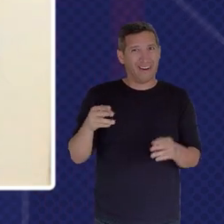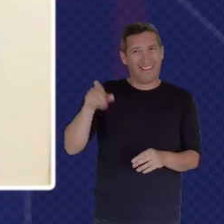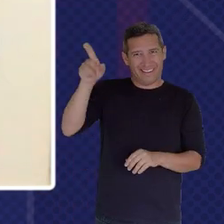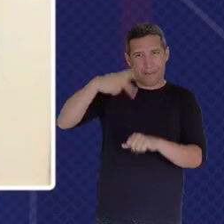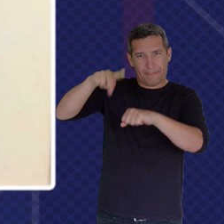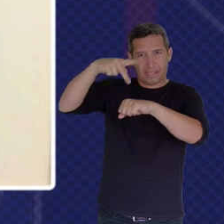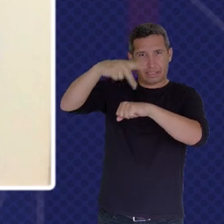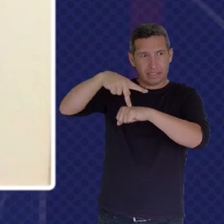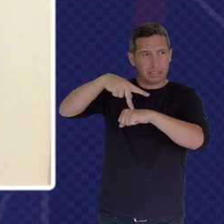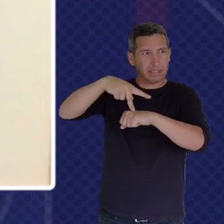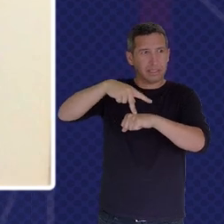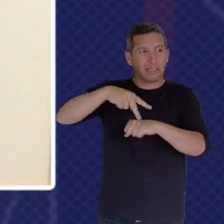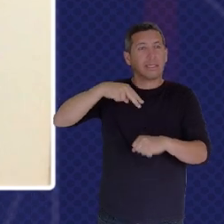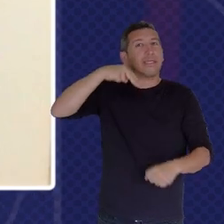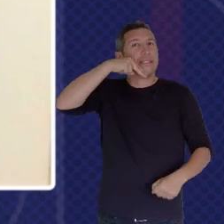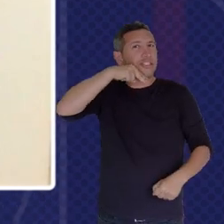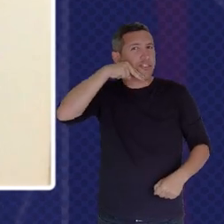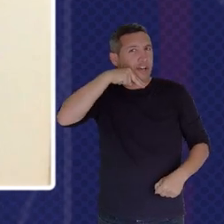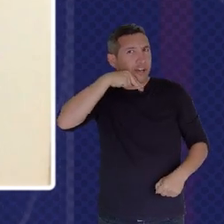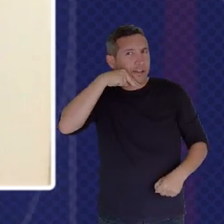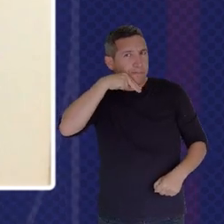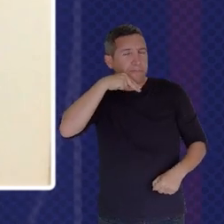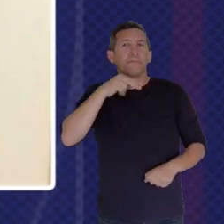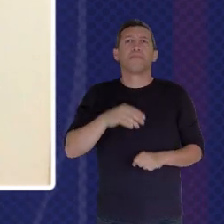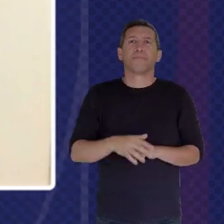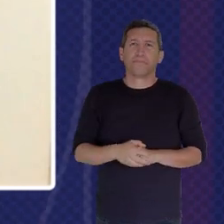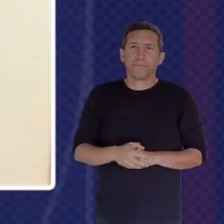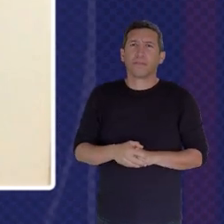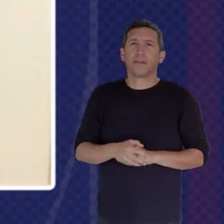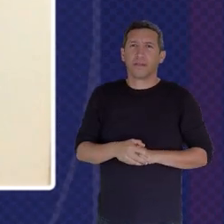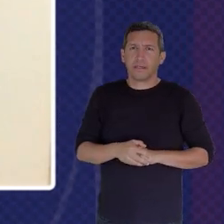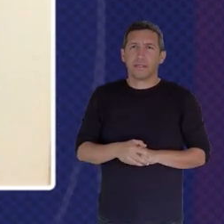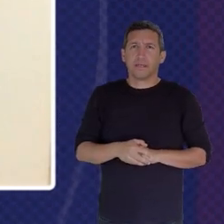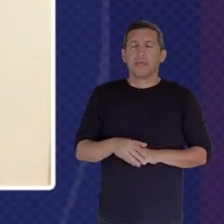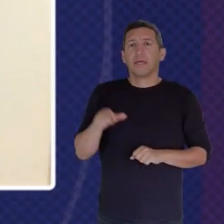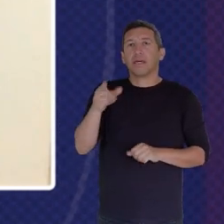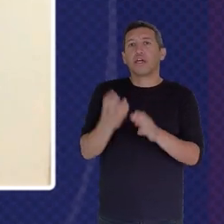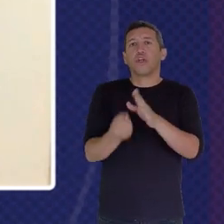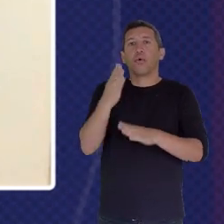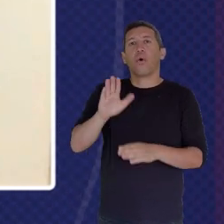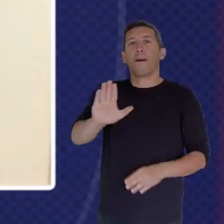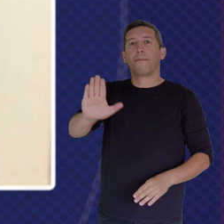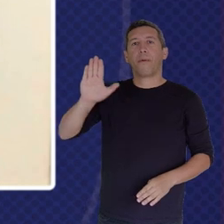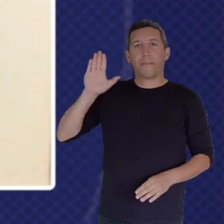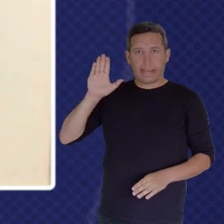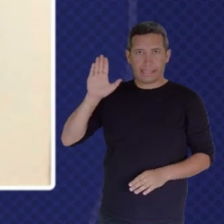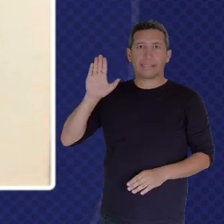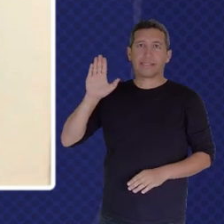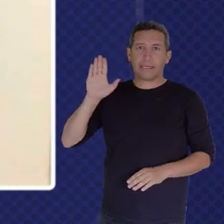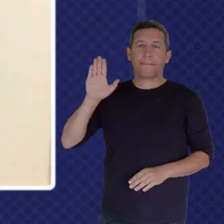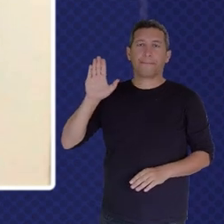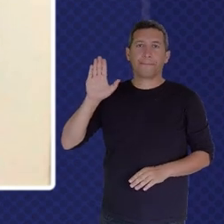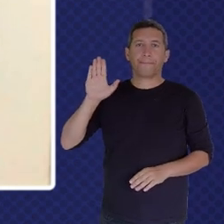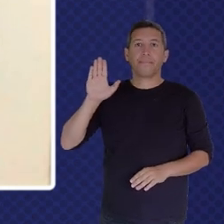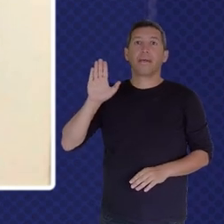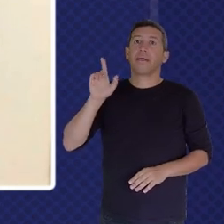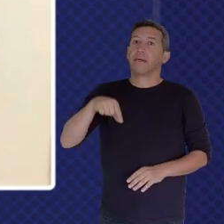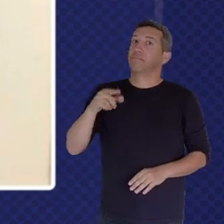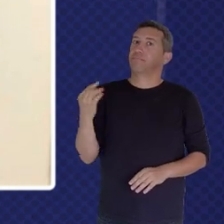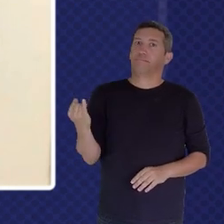That Is Created From It A Humanitarian Help Desk Which Means That Essentially We Can